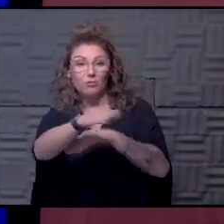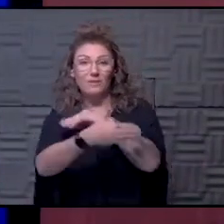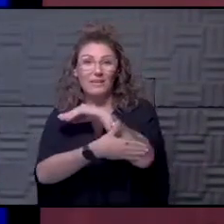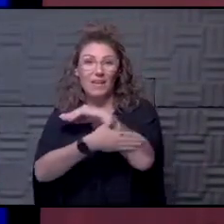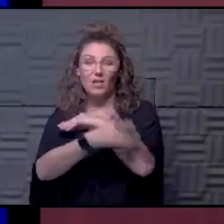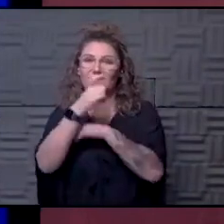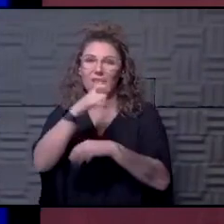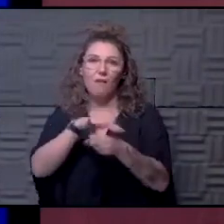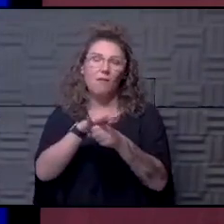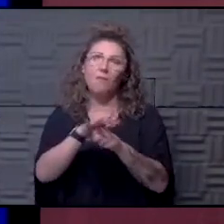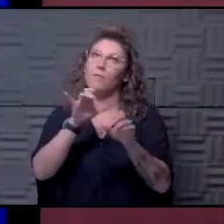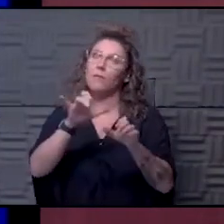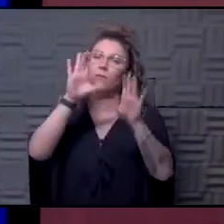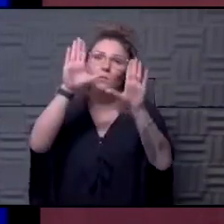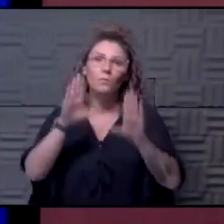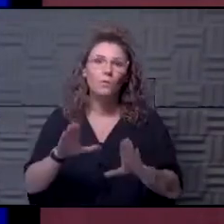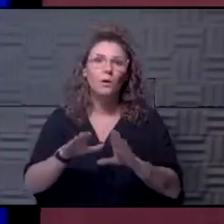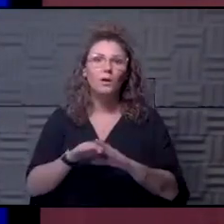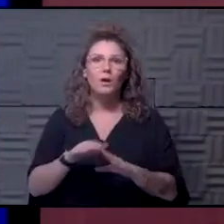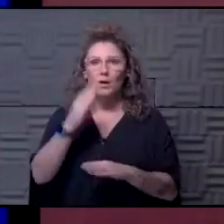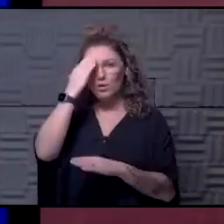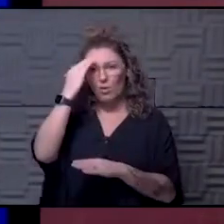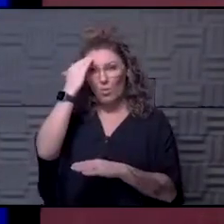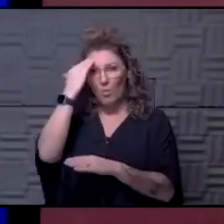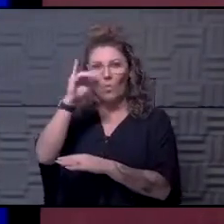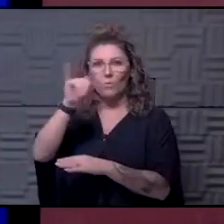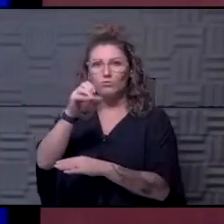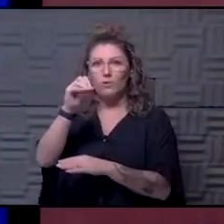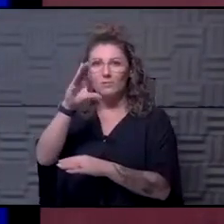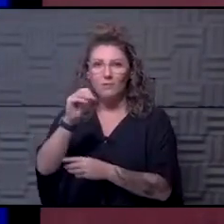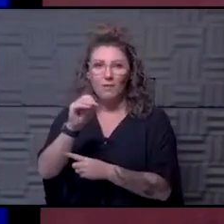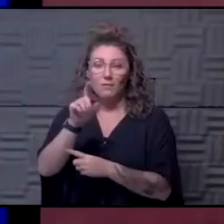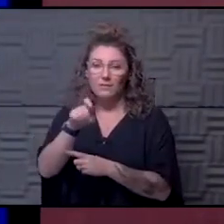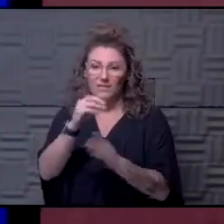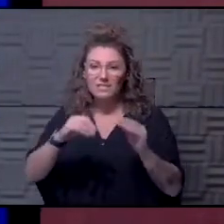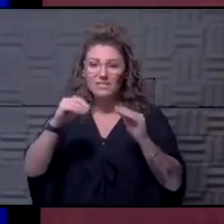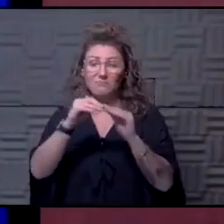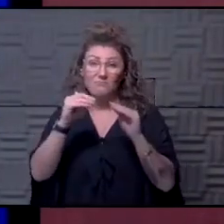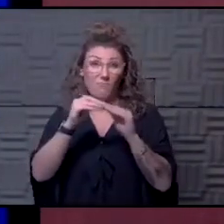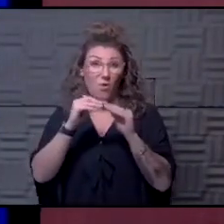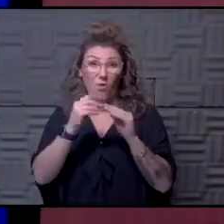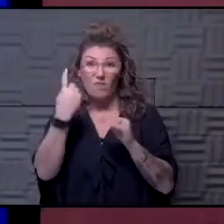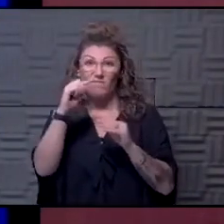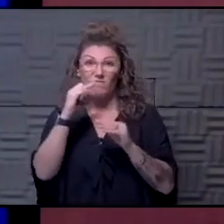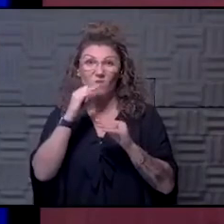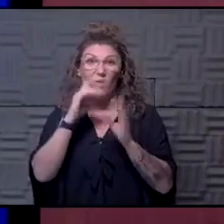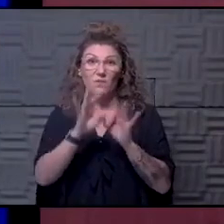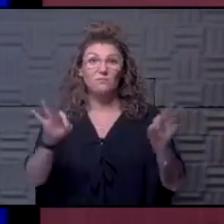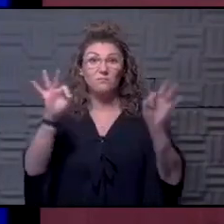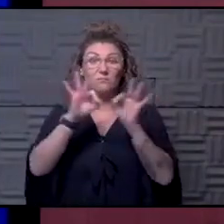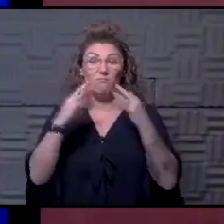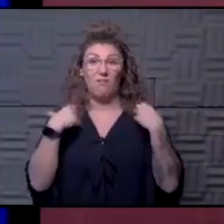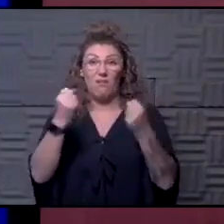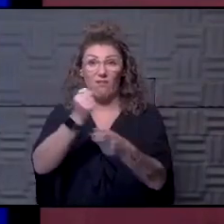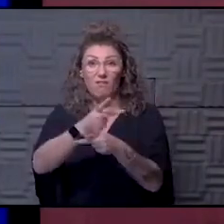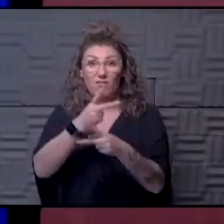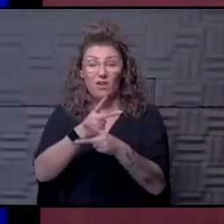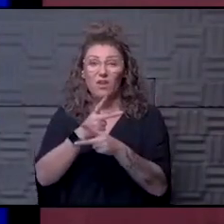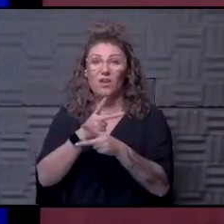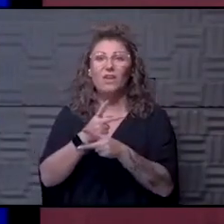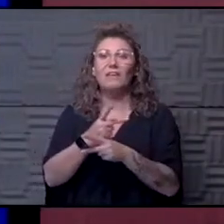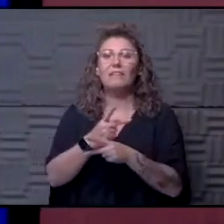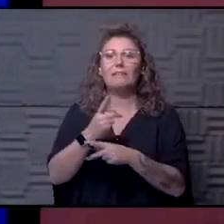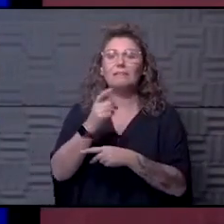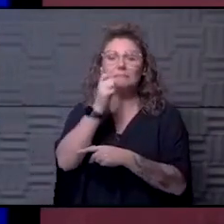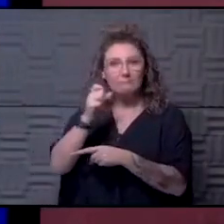have enough dose, which is great. I know that Johnson County still needs a lot more to help just get to essential health care workers. We heard from Lee Norman yesterday.